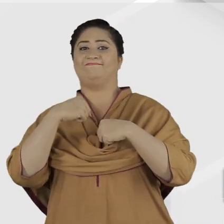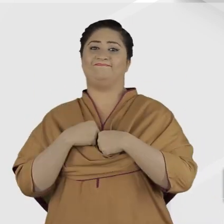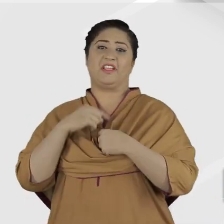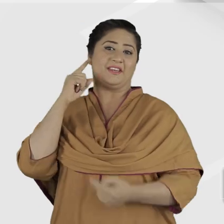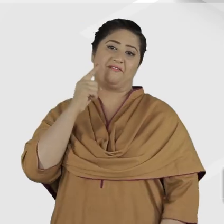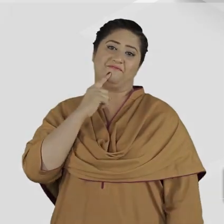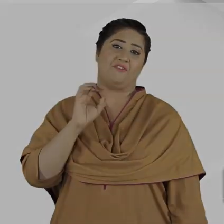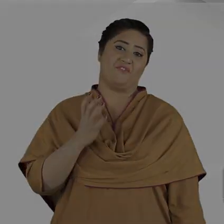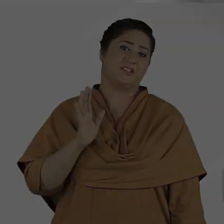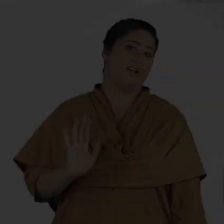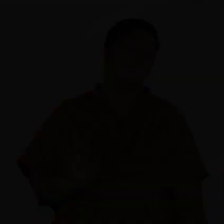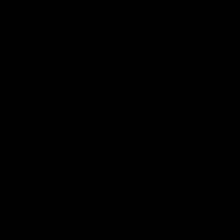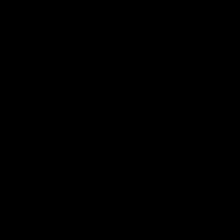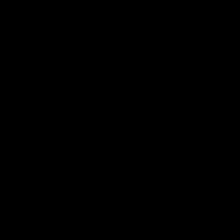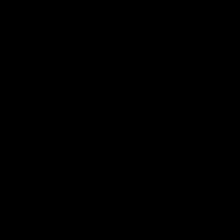with a hearing loss.